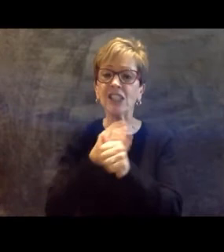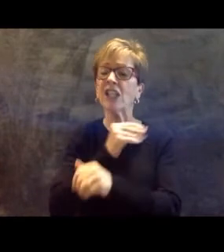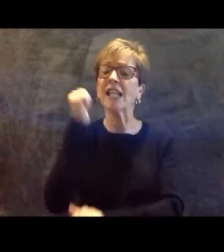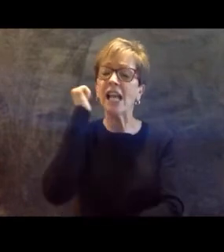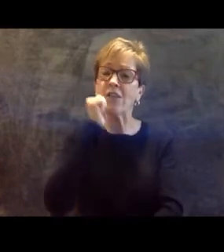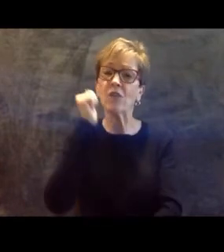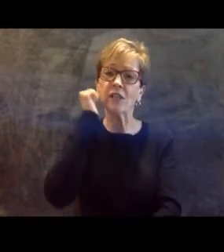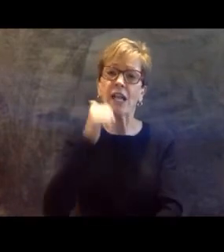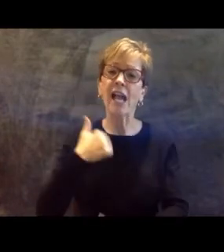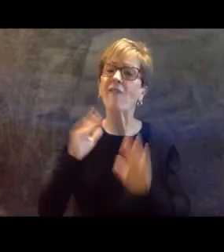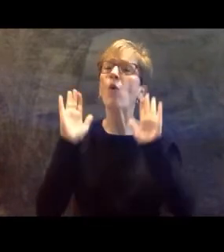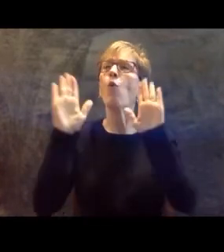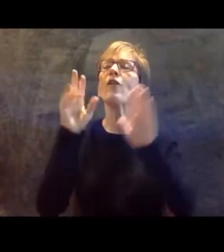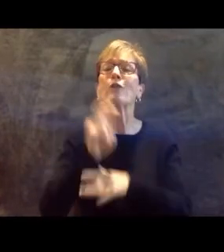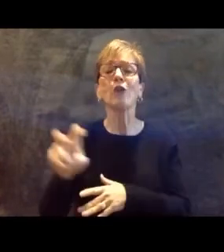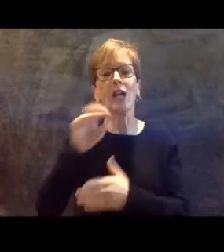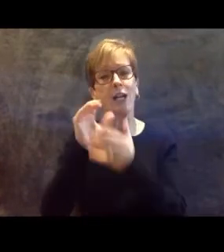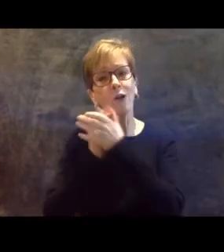journey and congratulations.